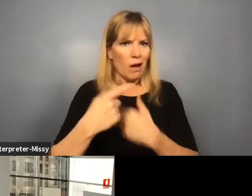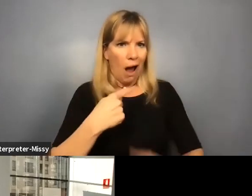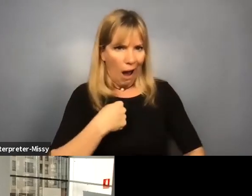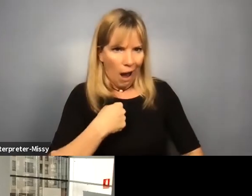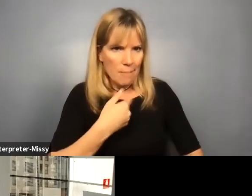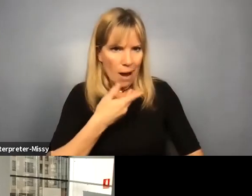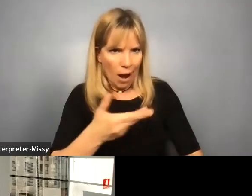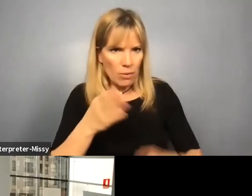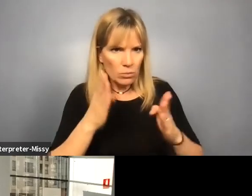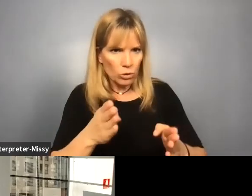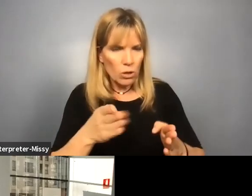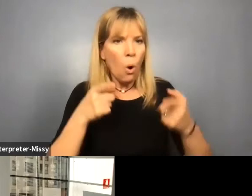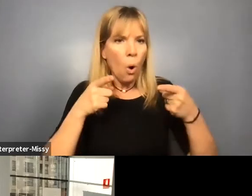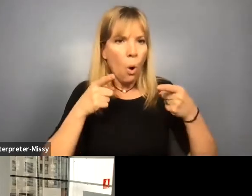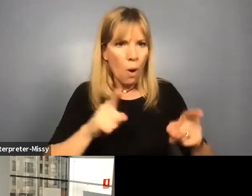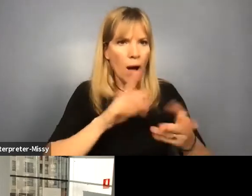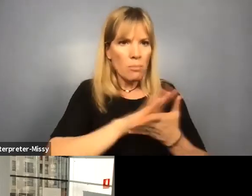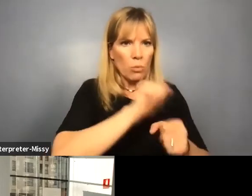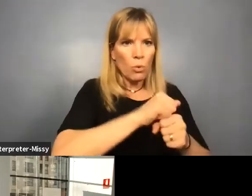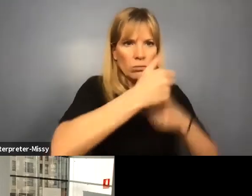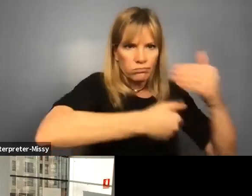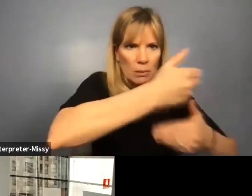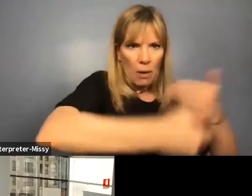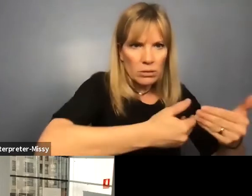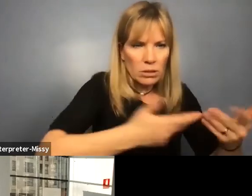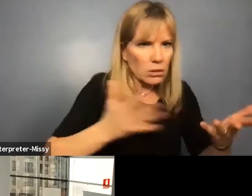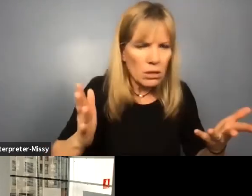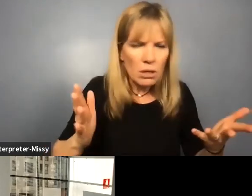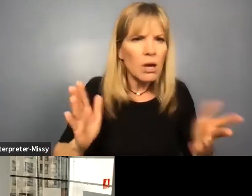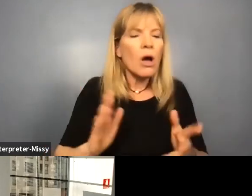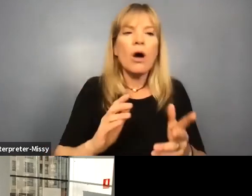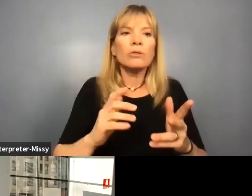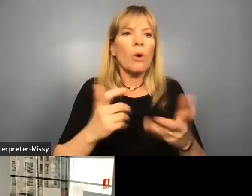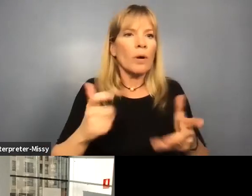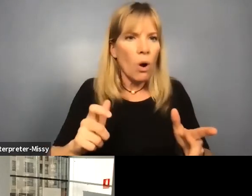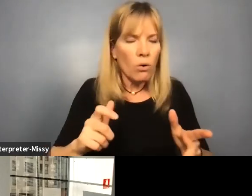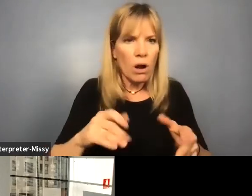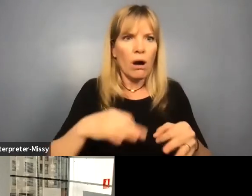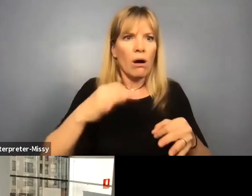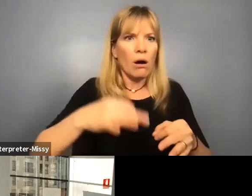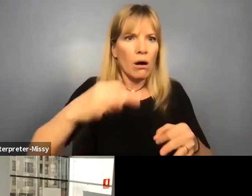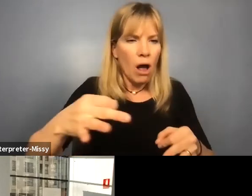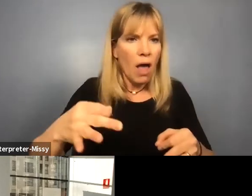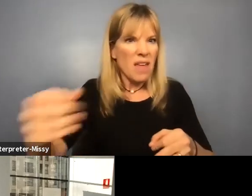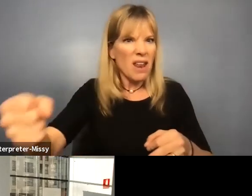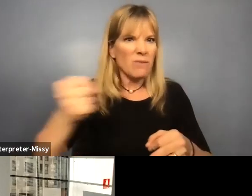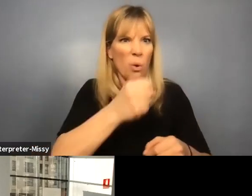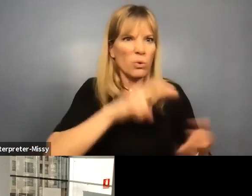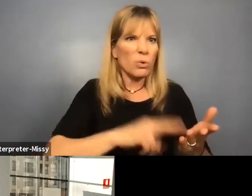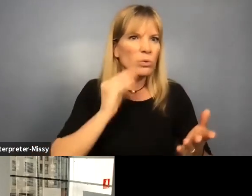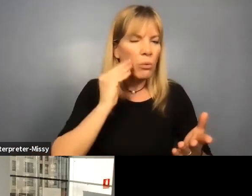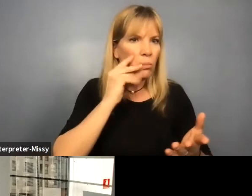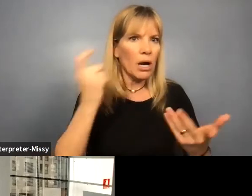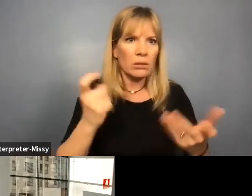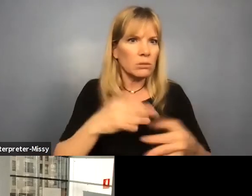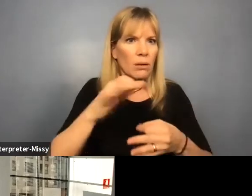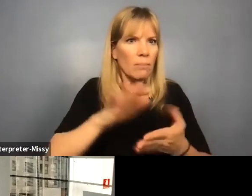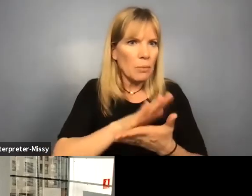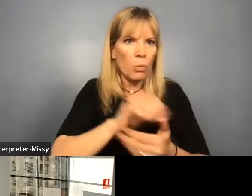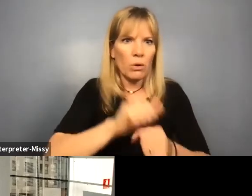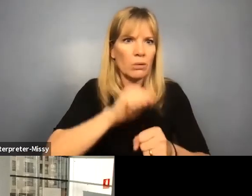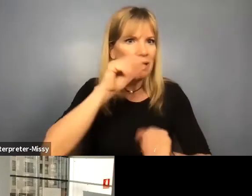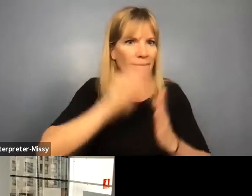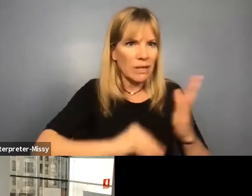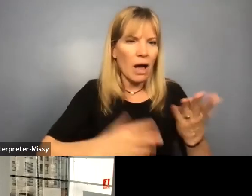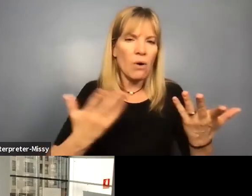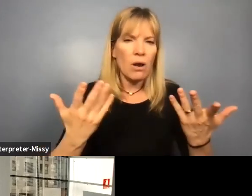person while the paperwork is being done so that we don't end up in these settings. So that's one of the